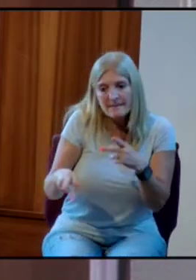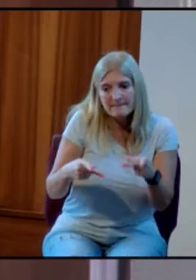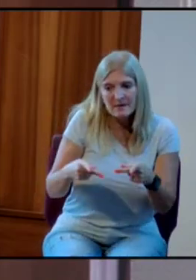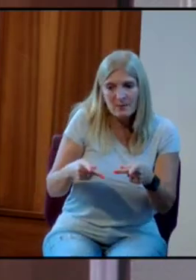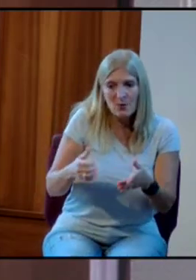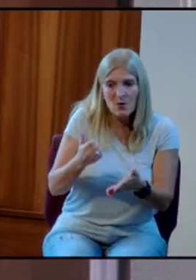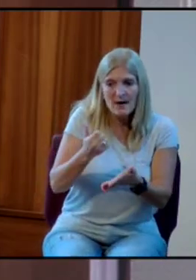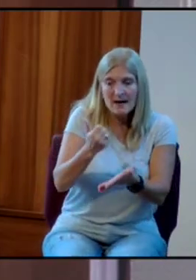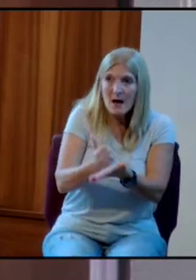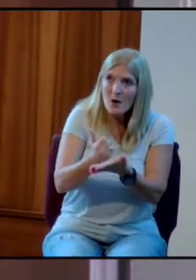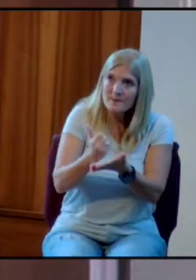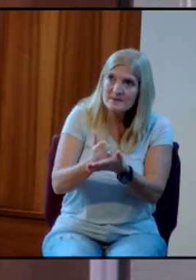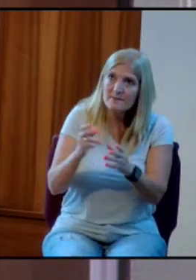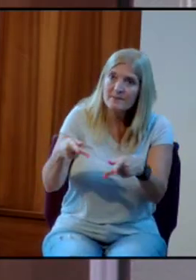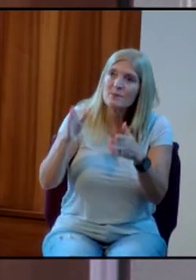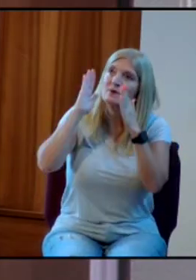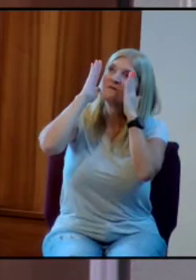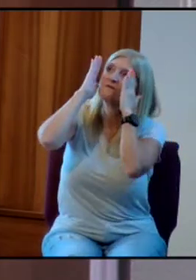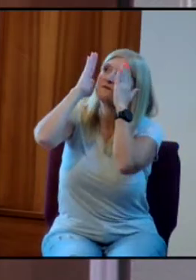focus on God.